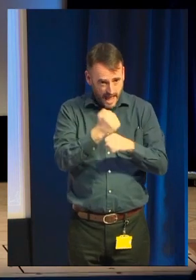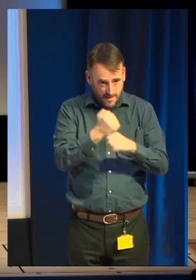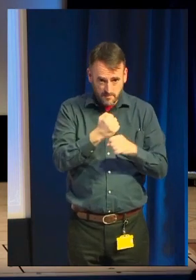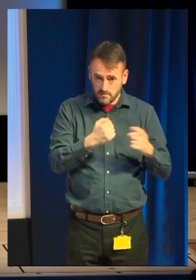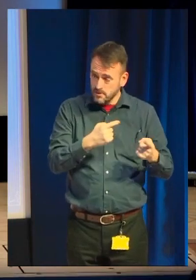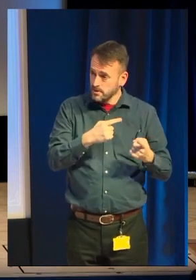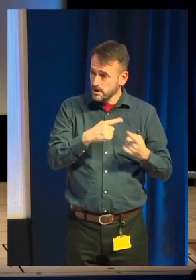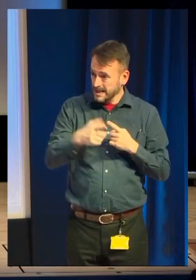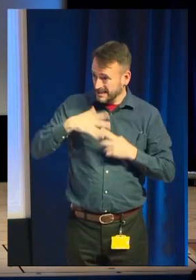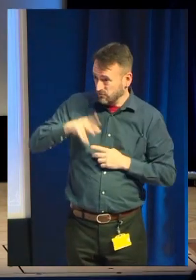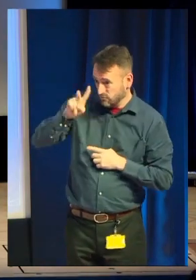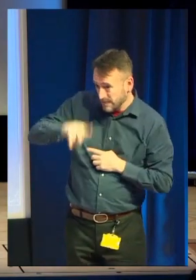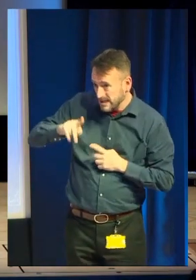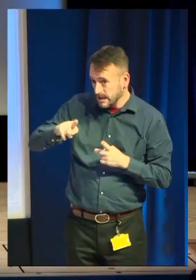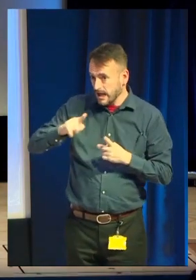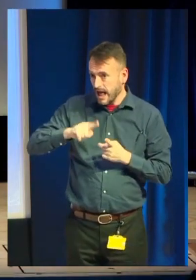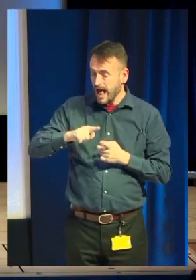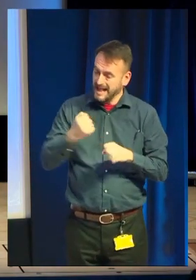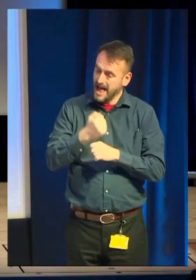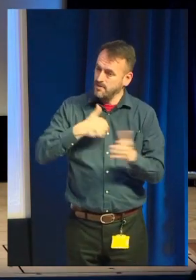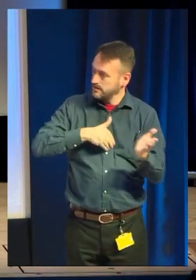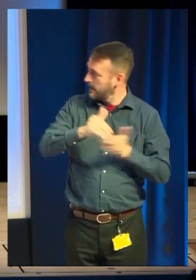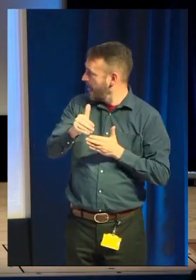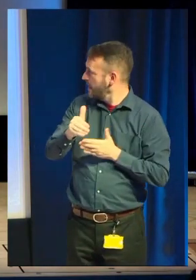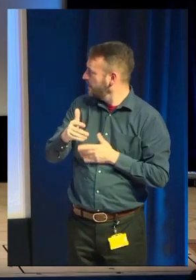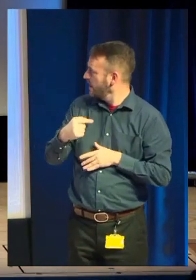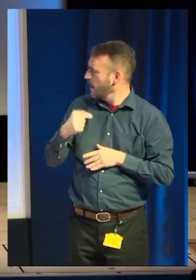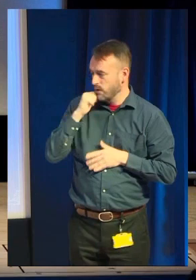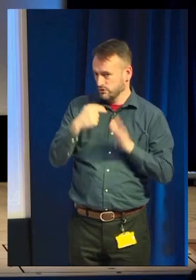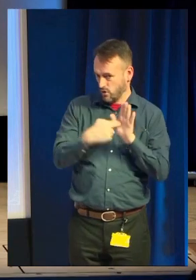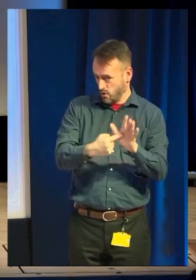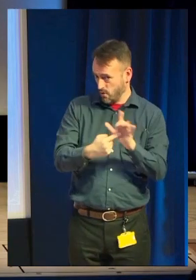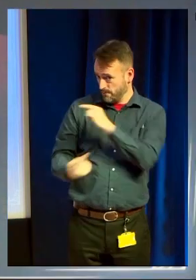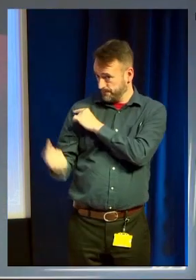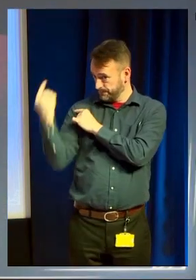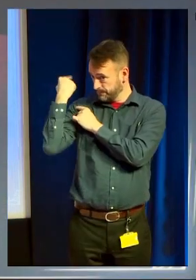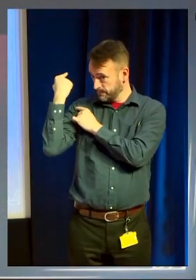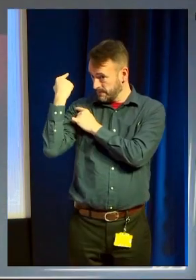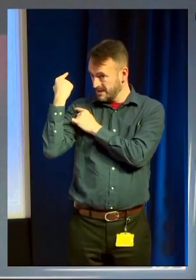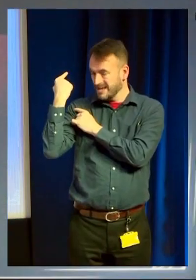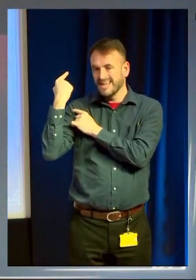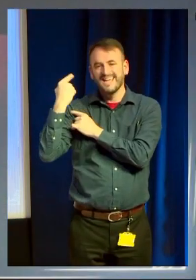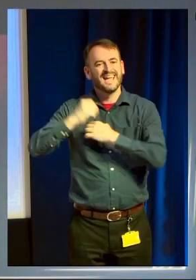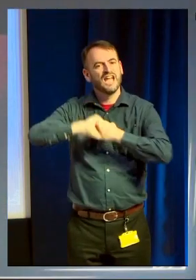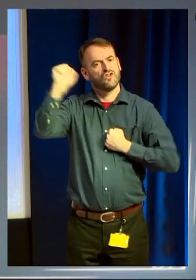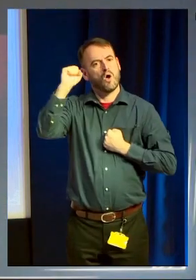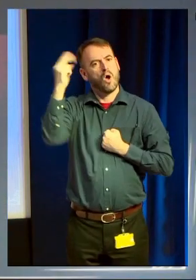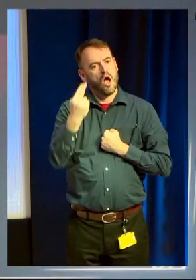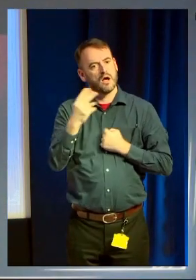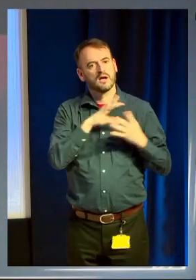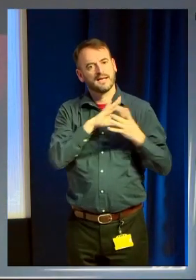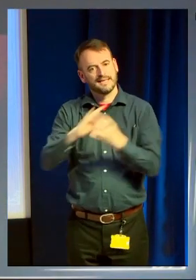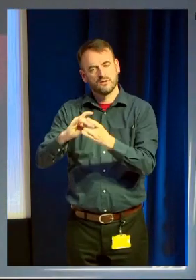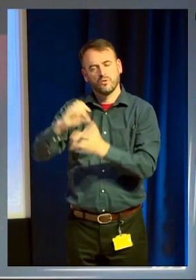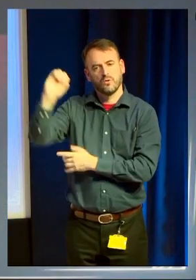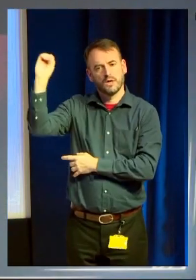has to sell the game you're making. So just to show you some ideas that we had for the hero art of Sunless Skies. We did a survey,